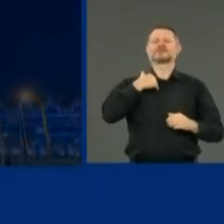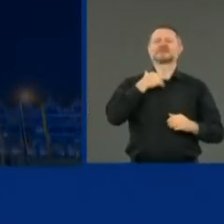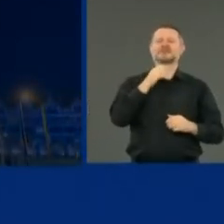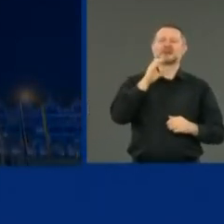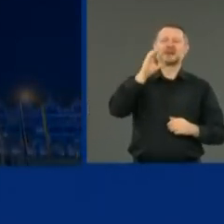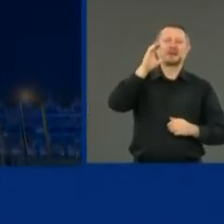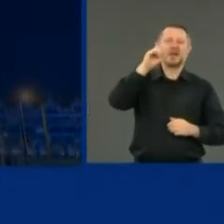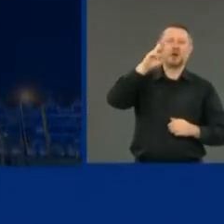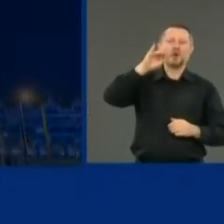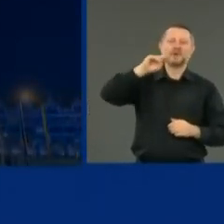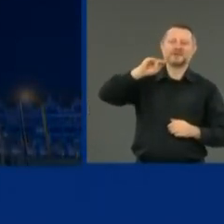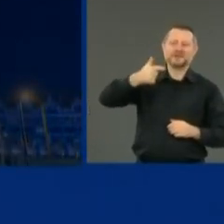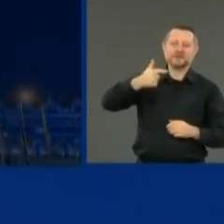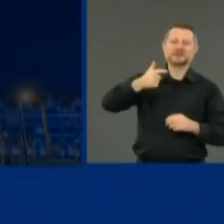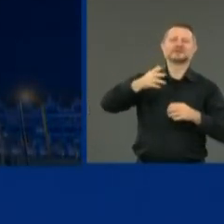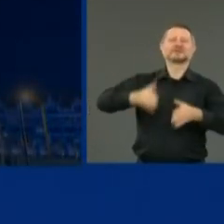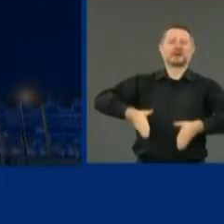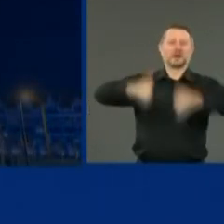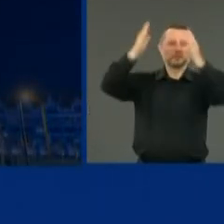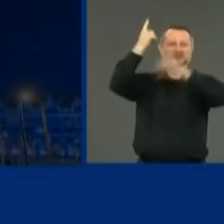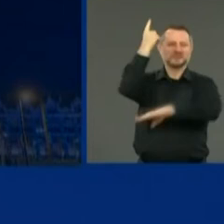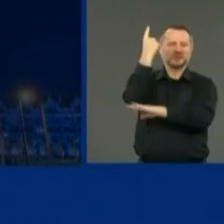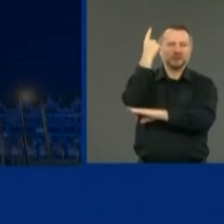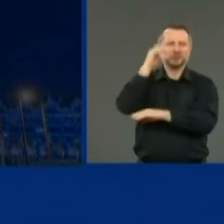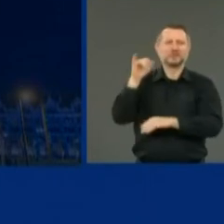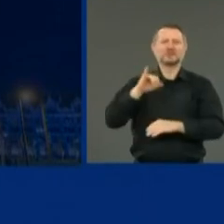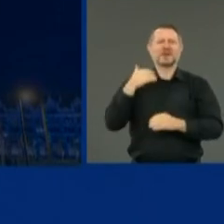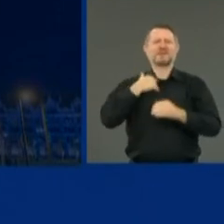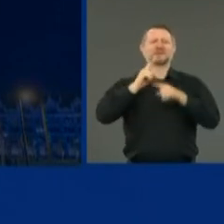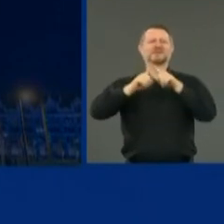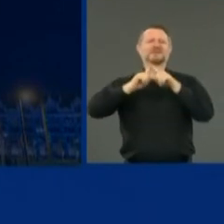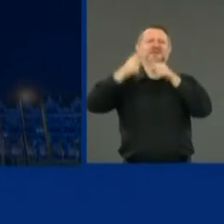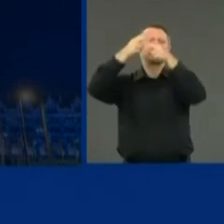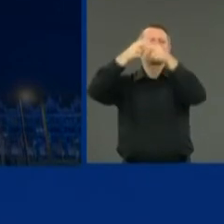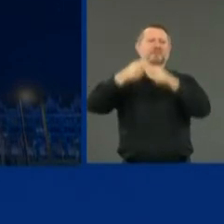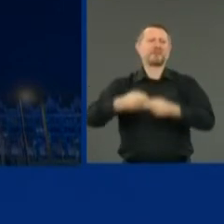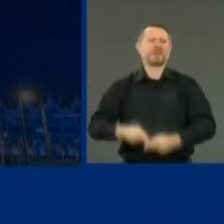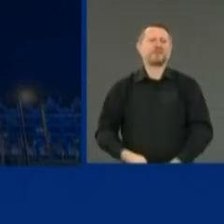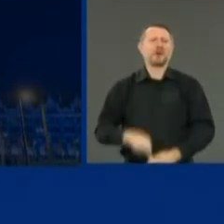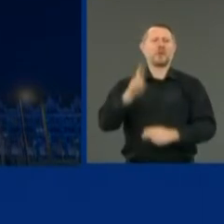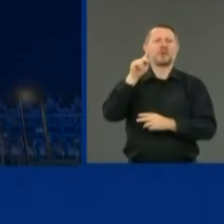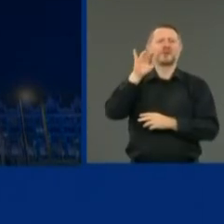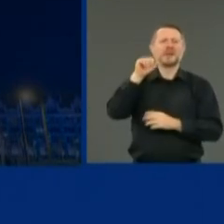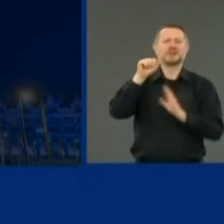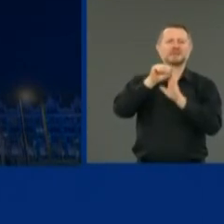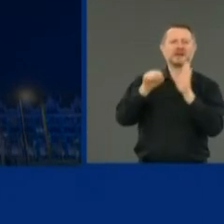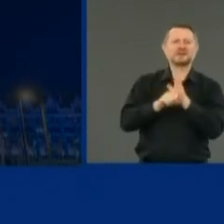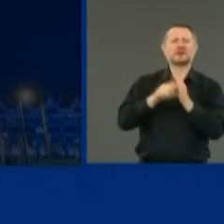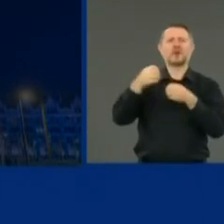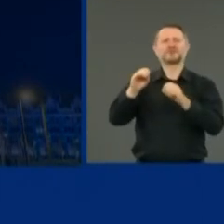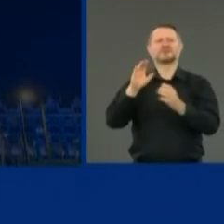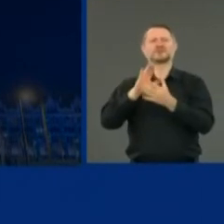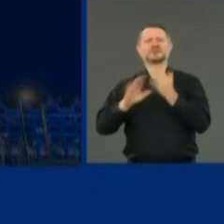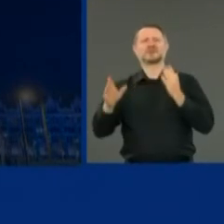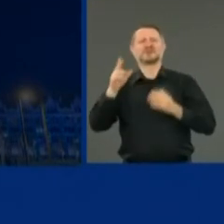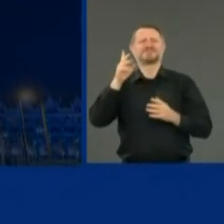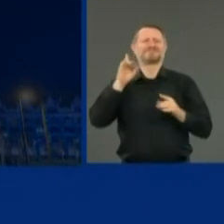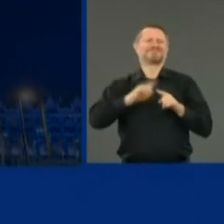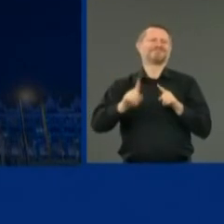But these will be the landmarks that will be lit blue and gold to celebrate our